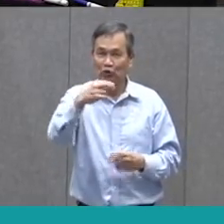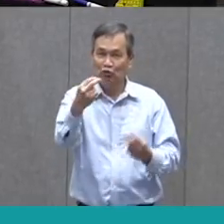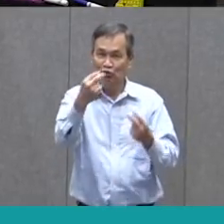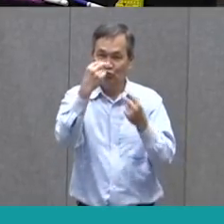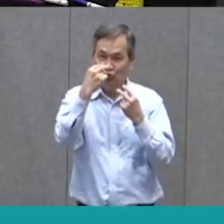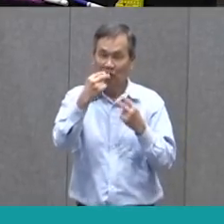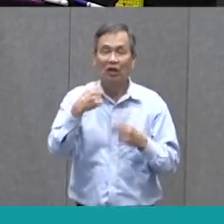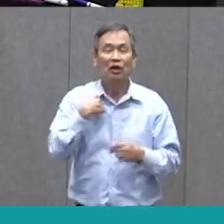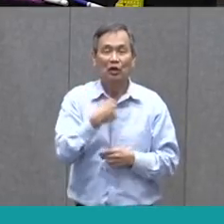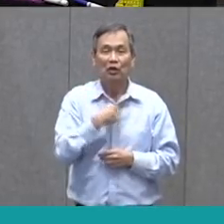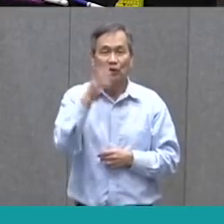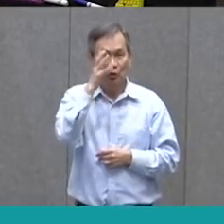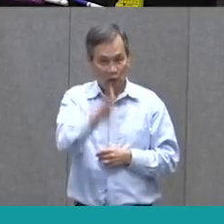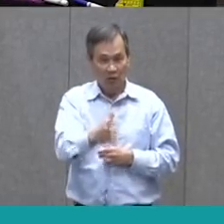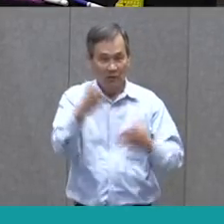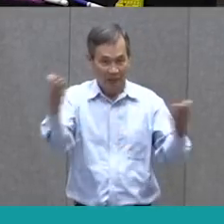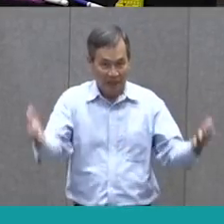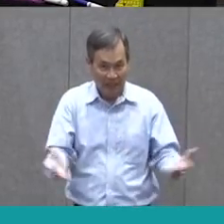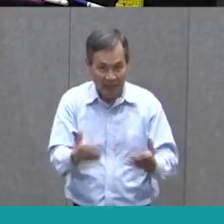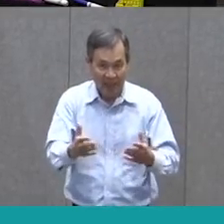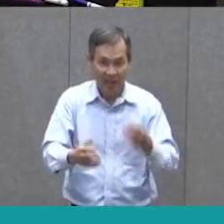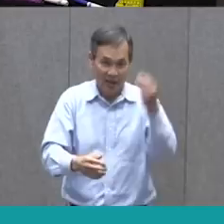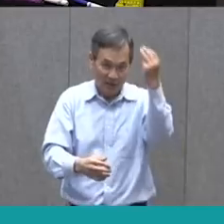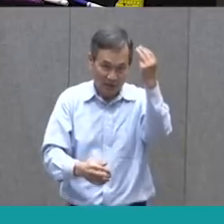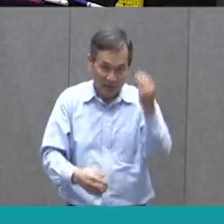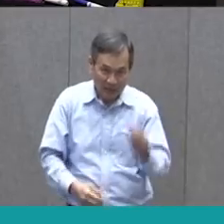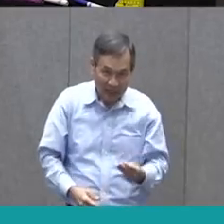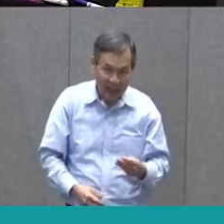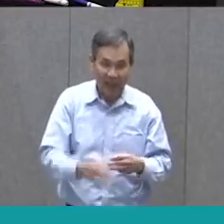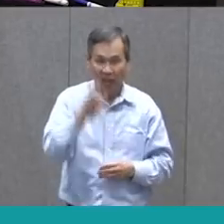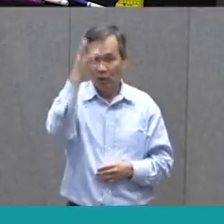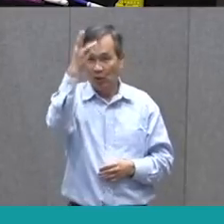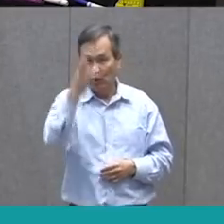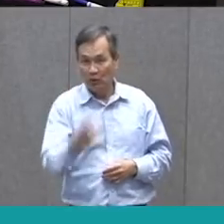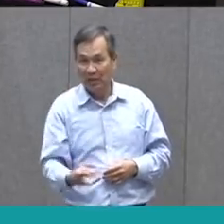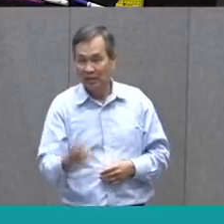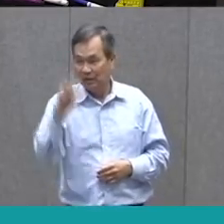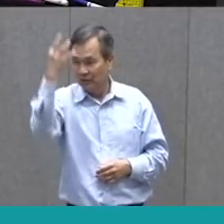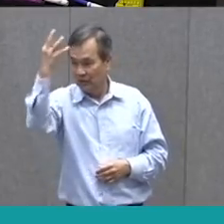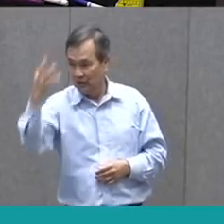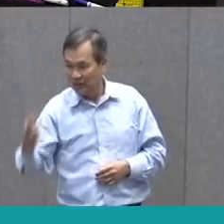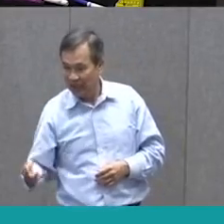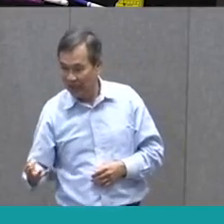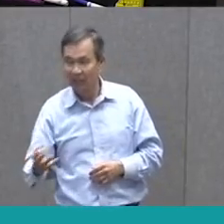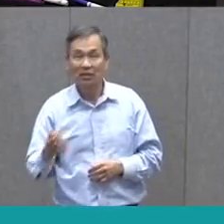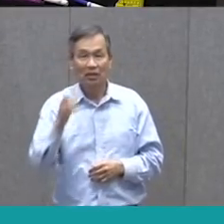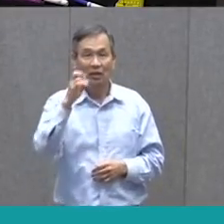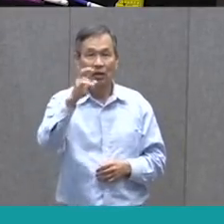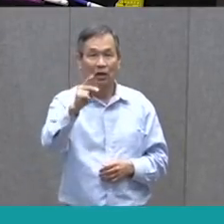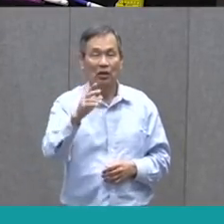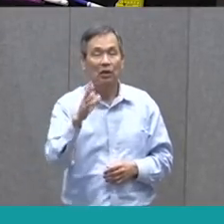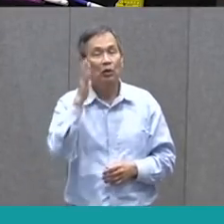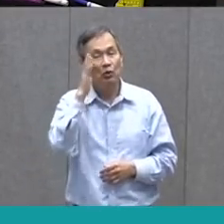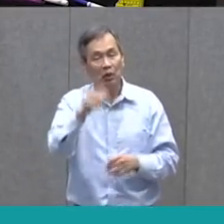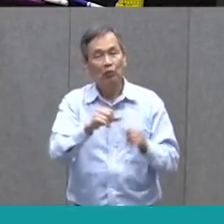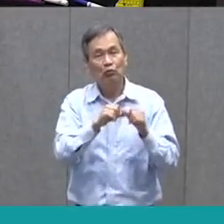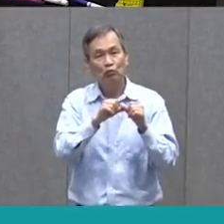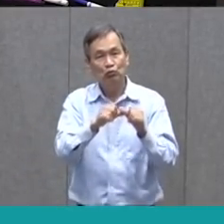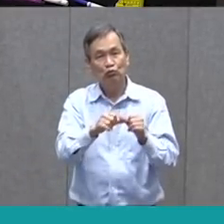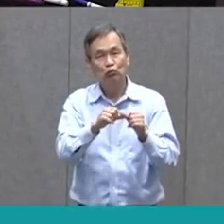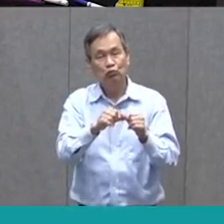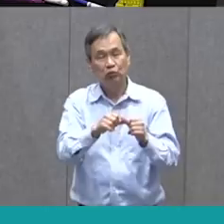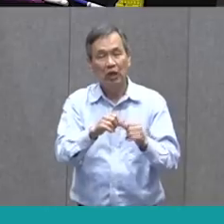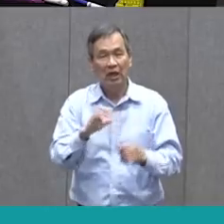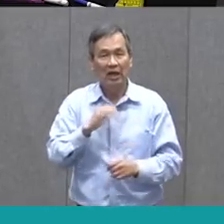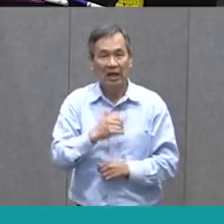Remember, we will be here every Monday, Wednesday, and Friday. And we're going to continue our